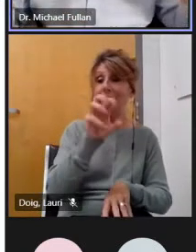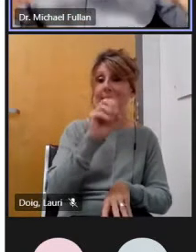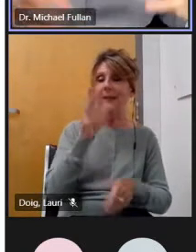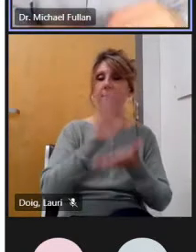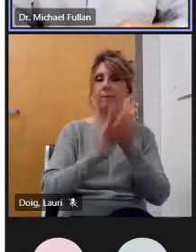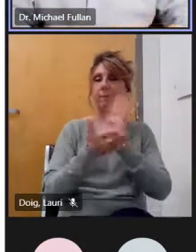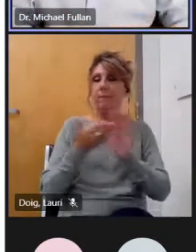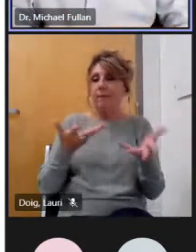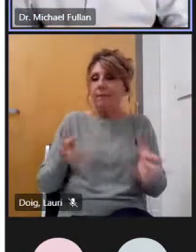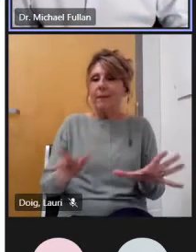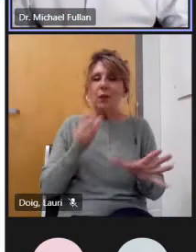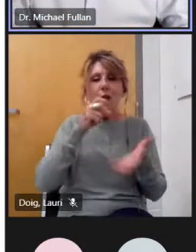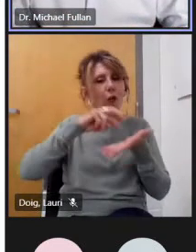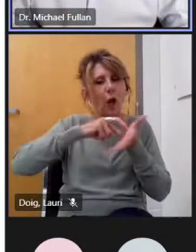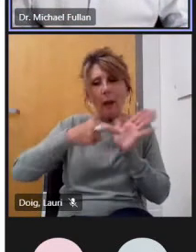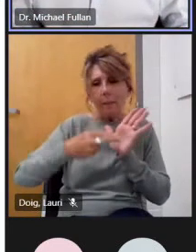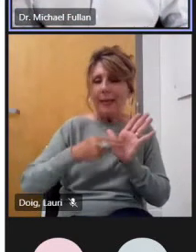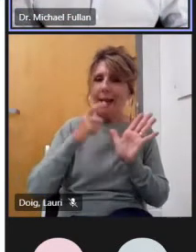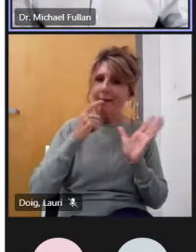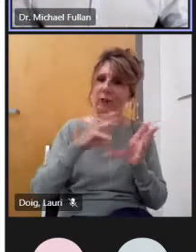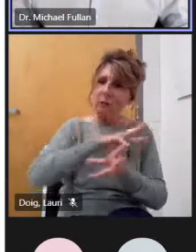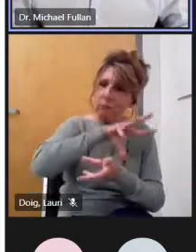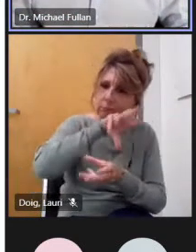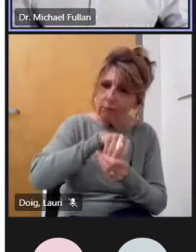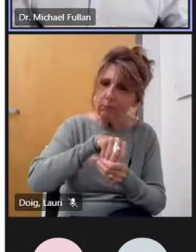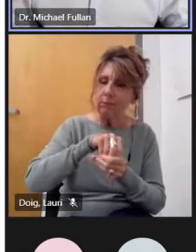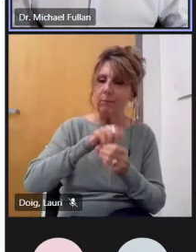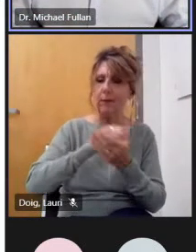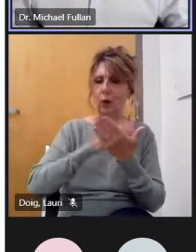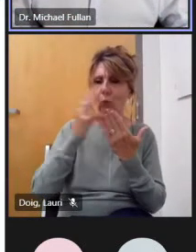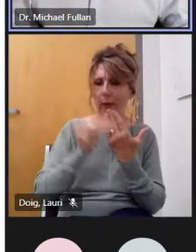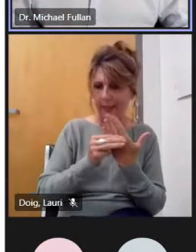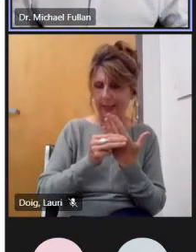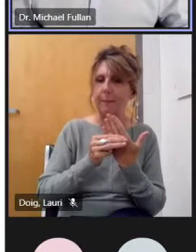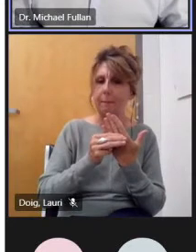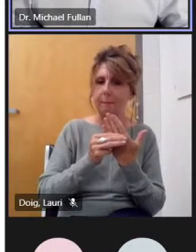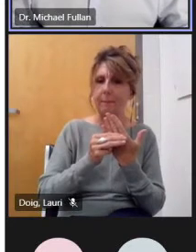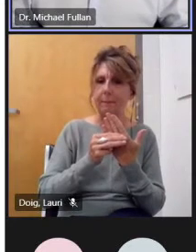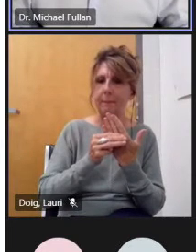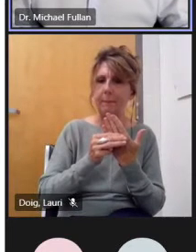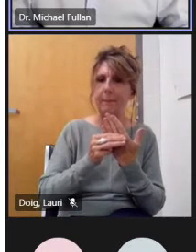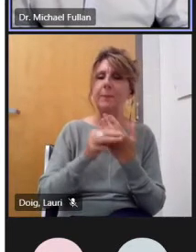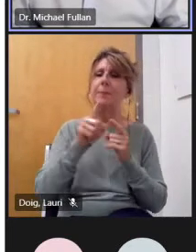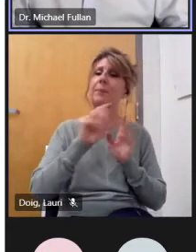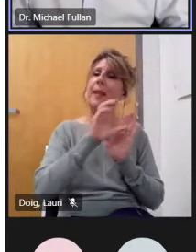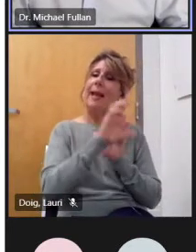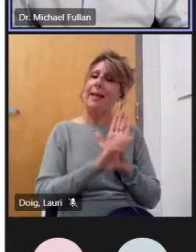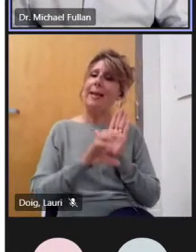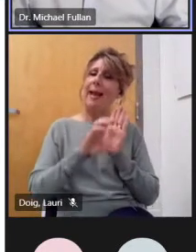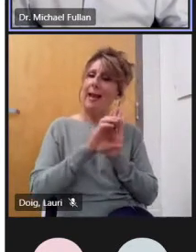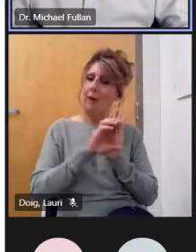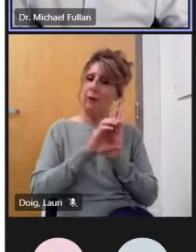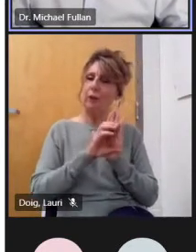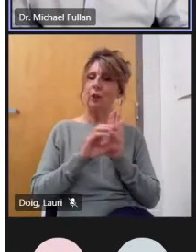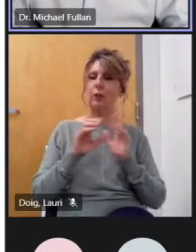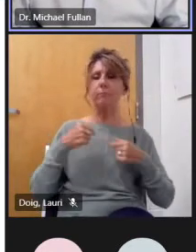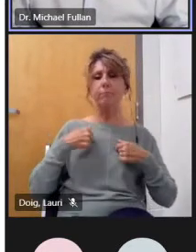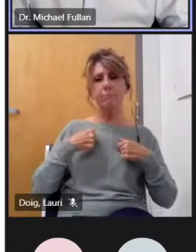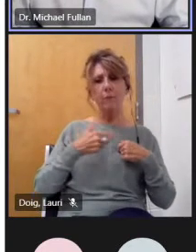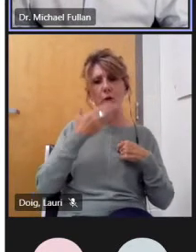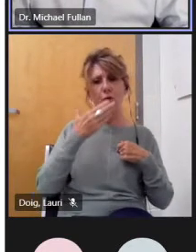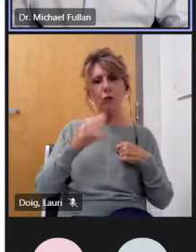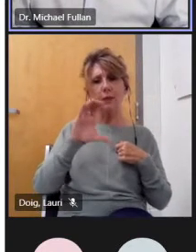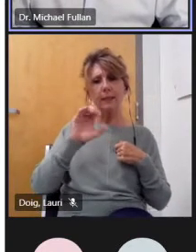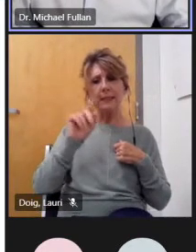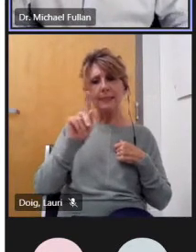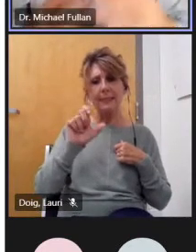and you need all six c's eventually the catalytic ones in some ways are character citizenship and creativity uh the other three